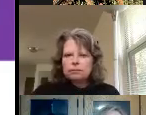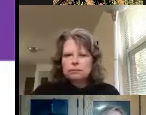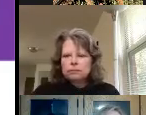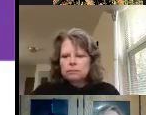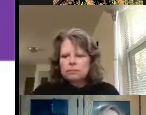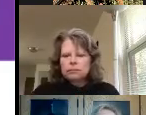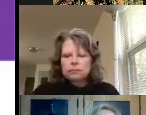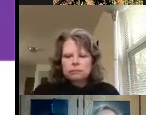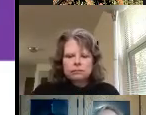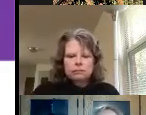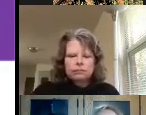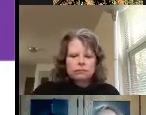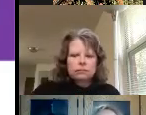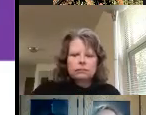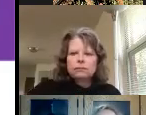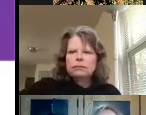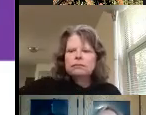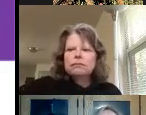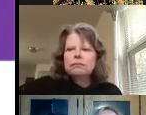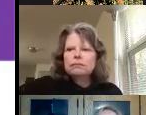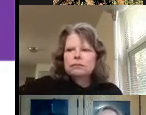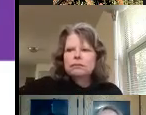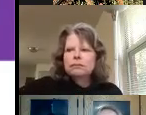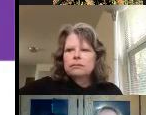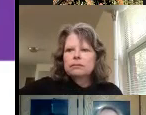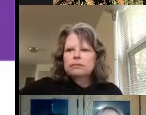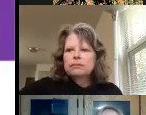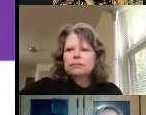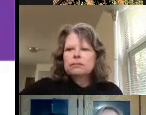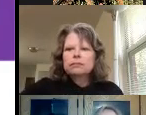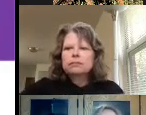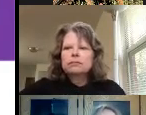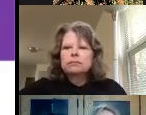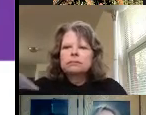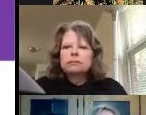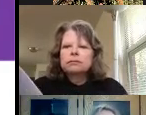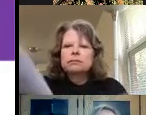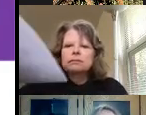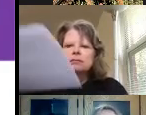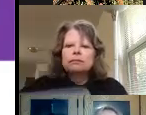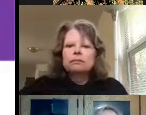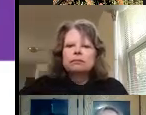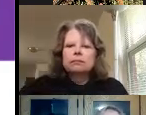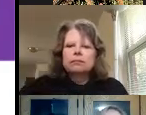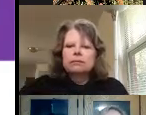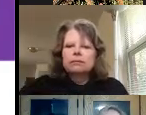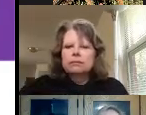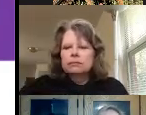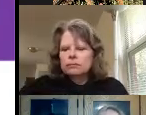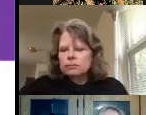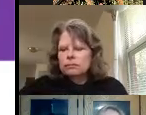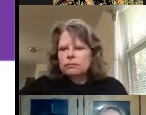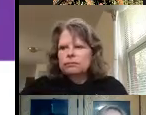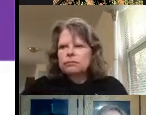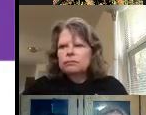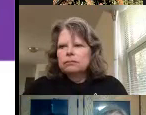there that want to maybe give us an idea or describe your consumer to us um just to give others an